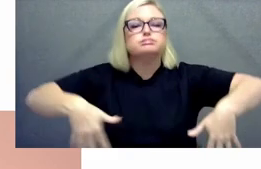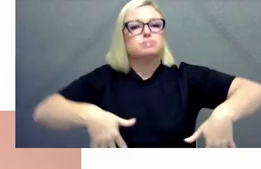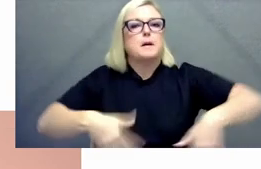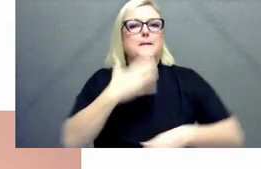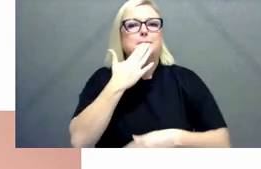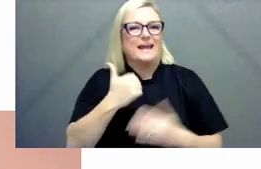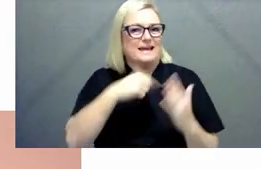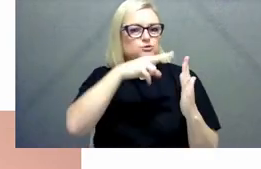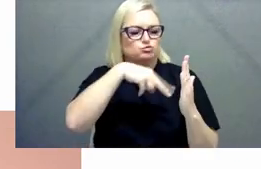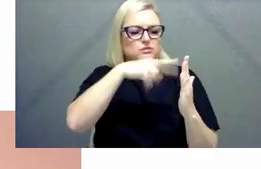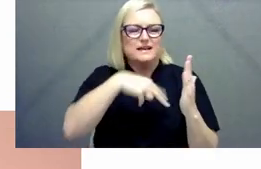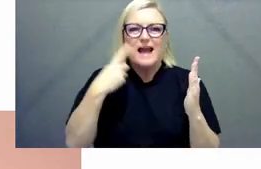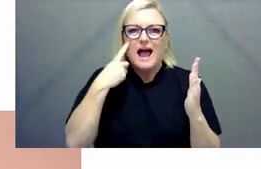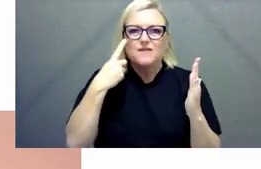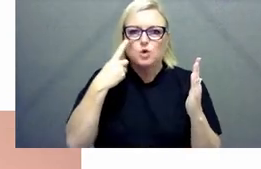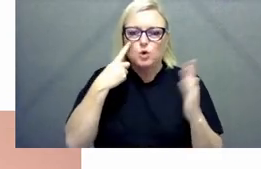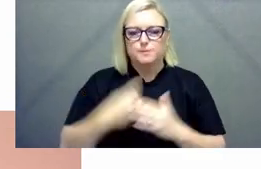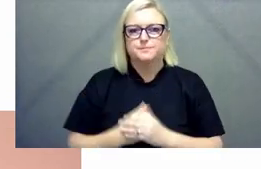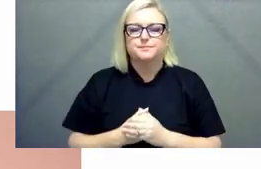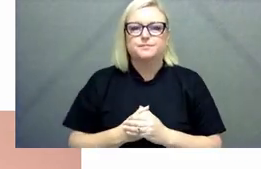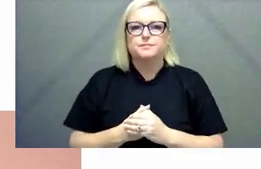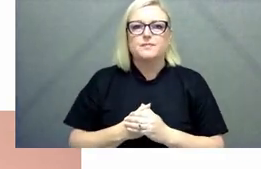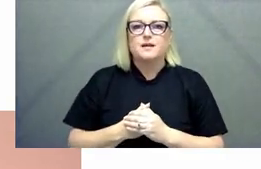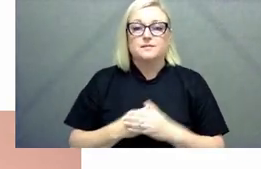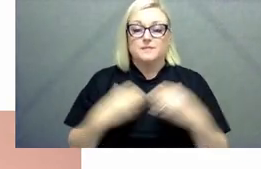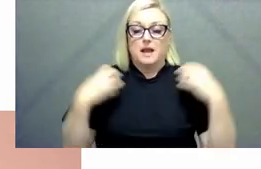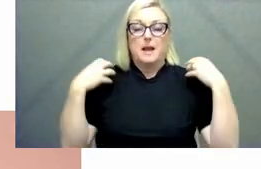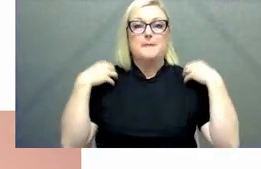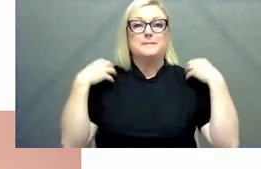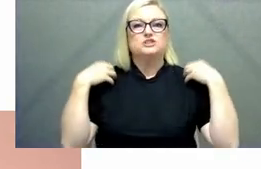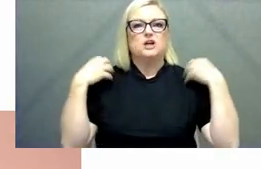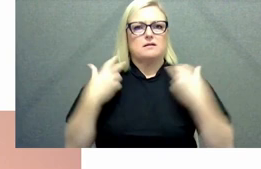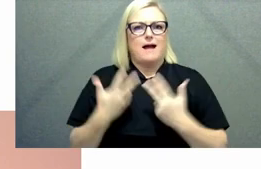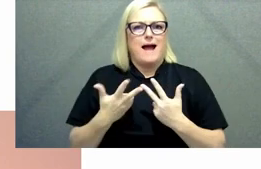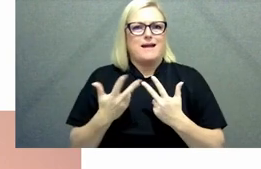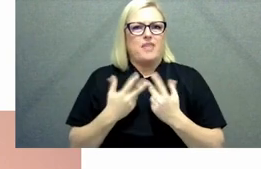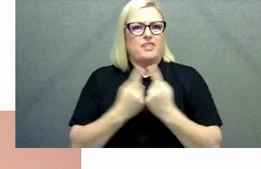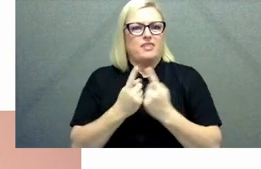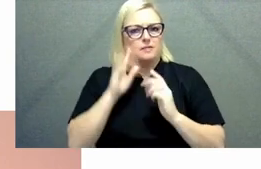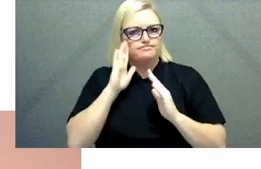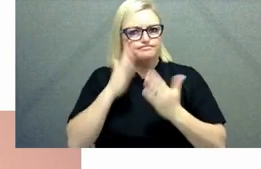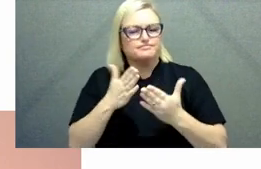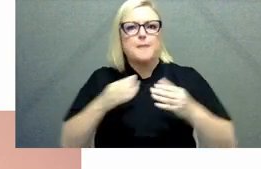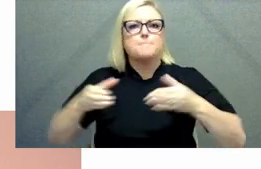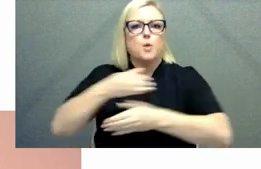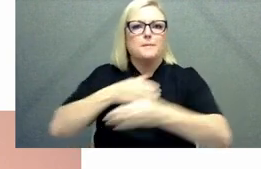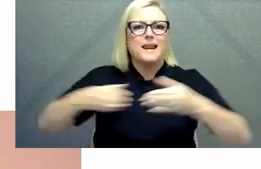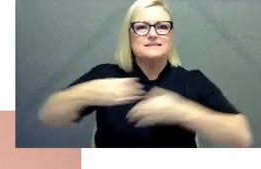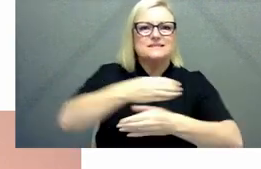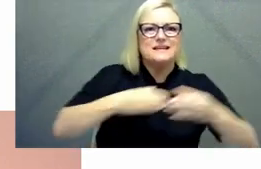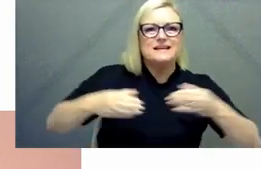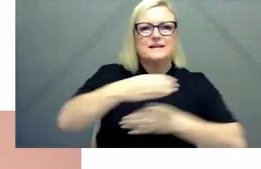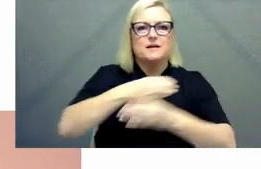one of the things that's of particular interest to us in the commission is mobility across the service to make sure that we really do provide